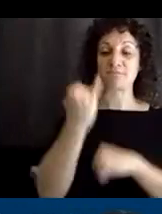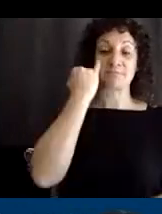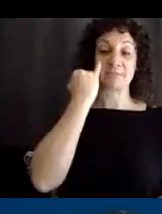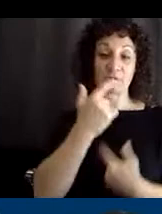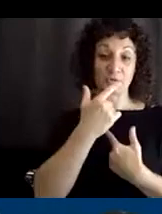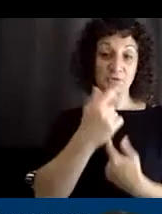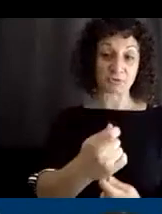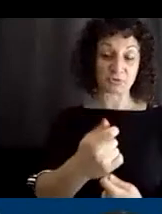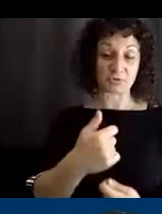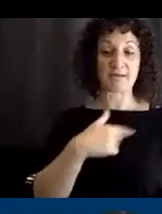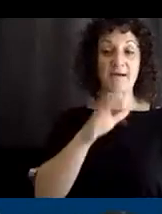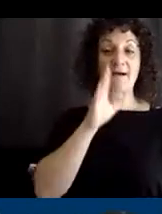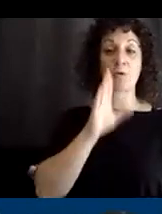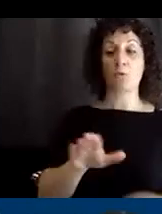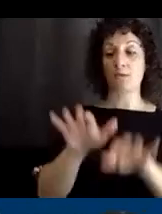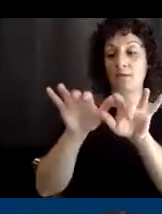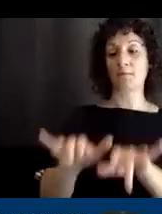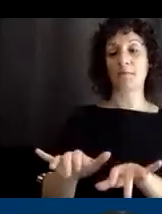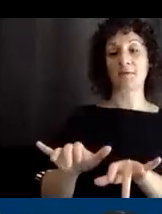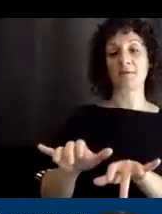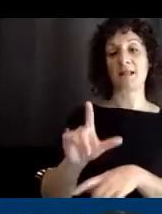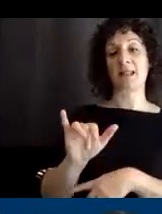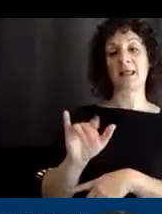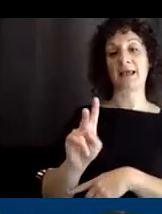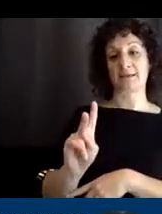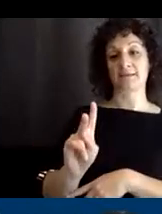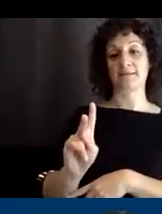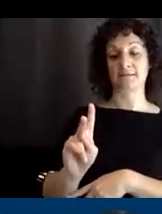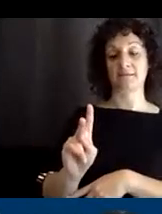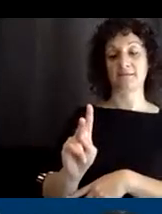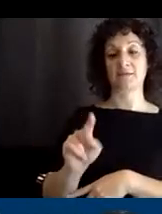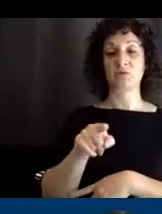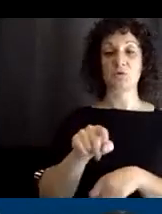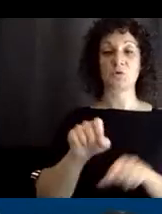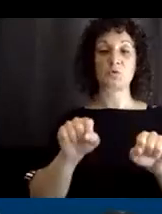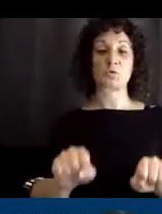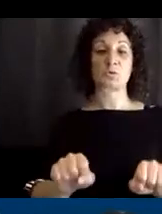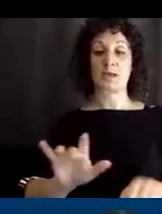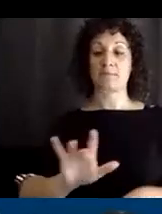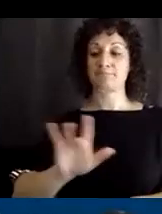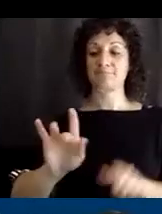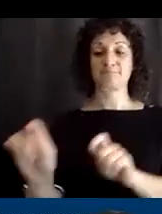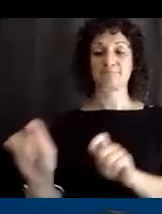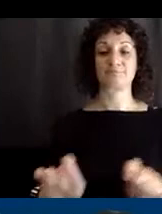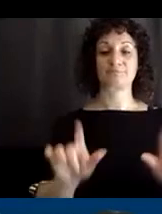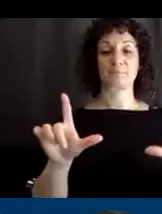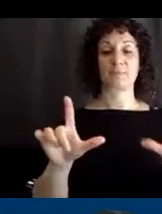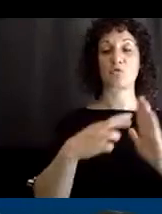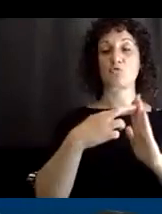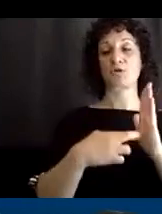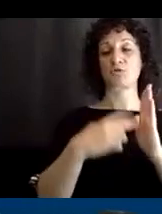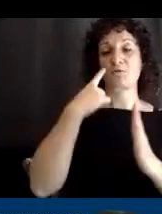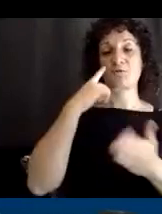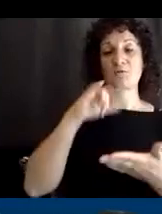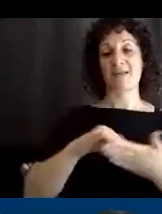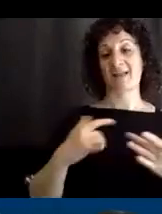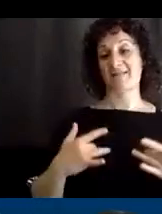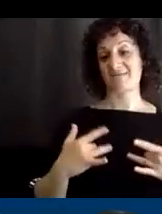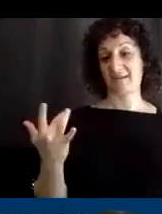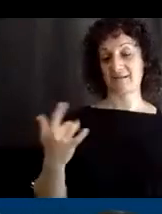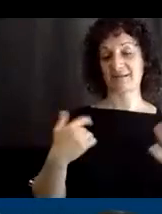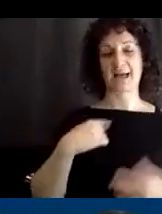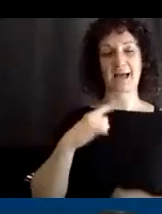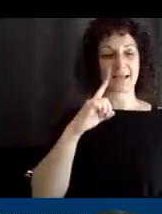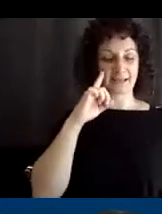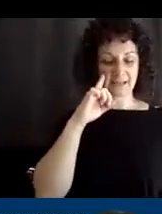I will put that link in the chat so you can go register for this event. I believe it